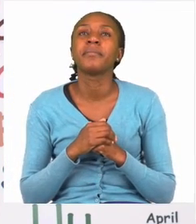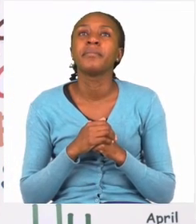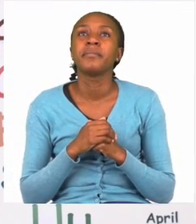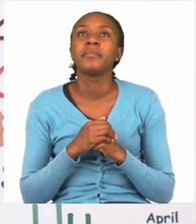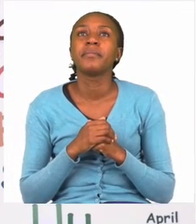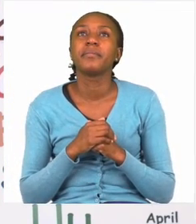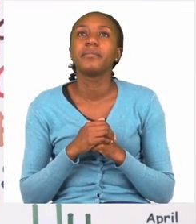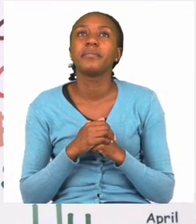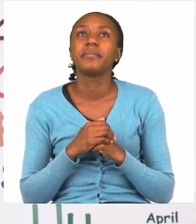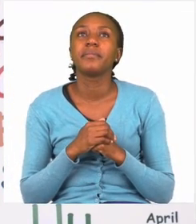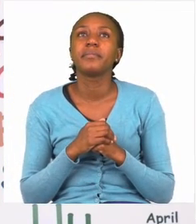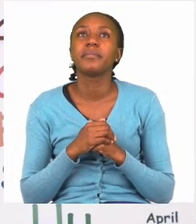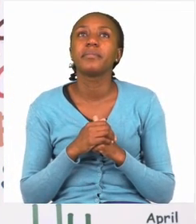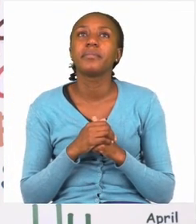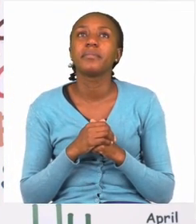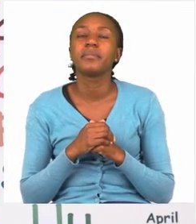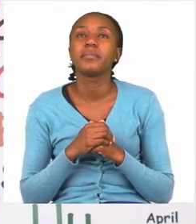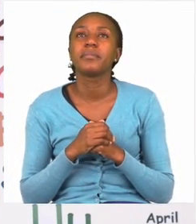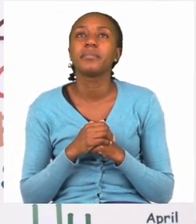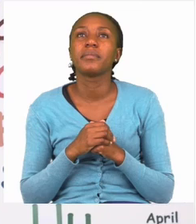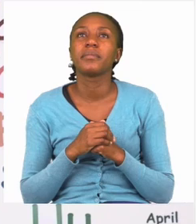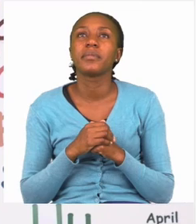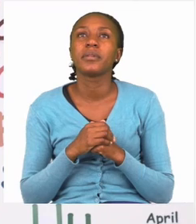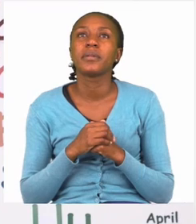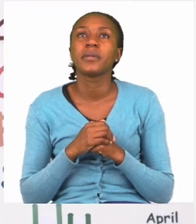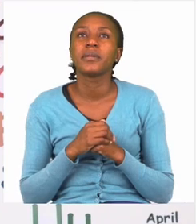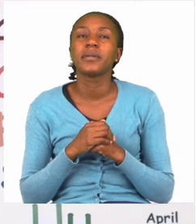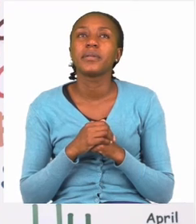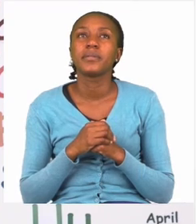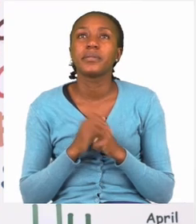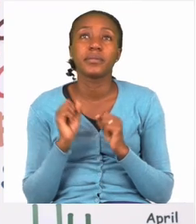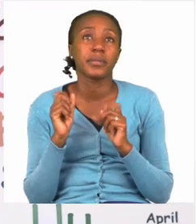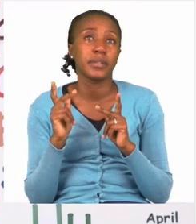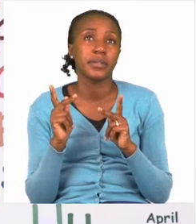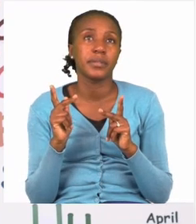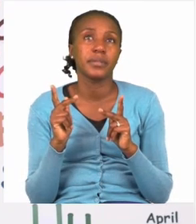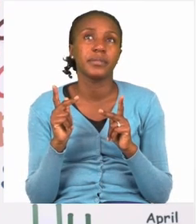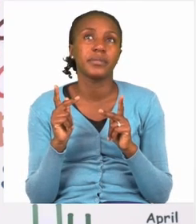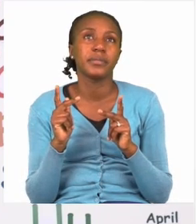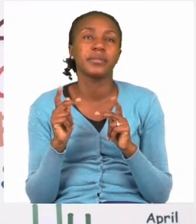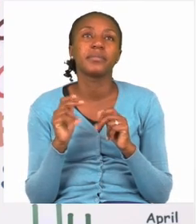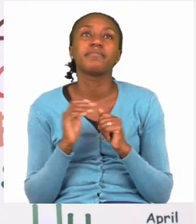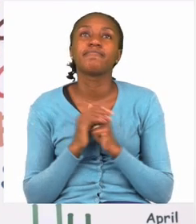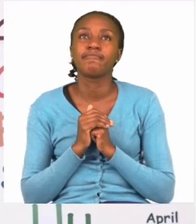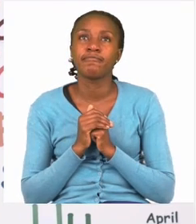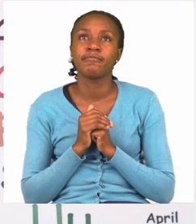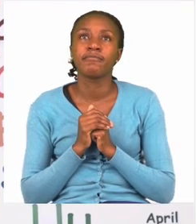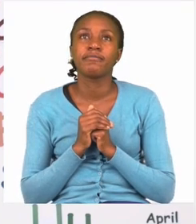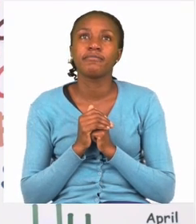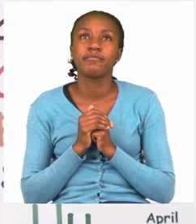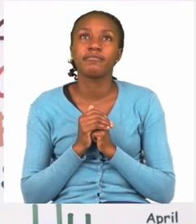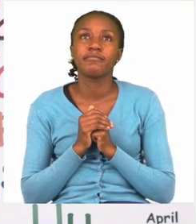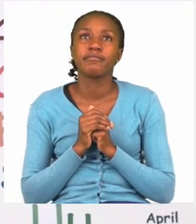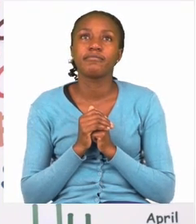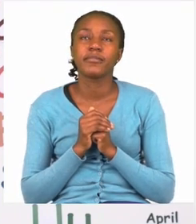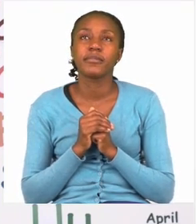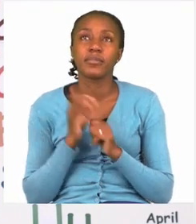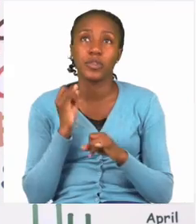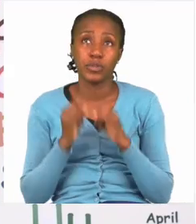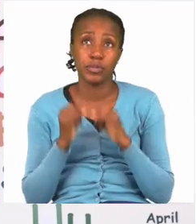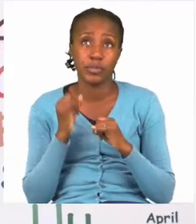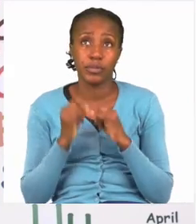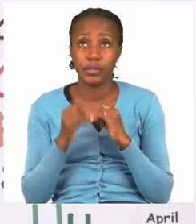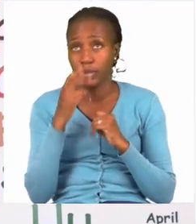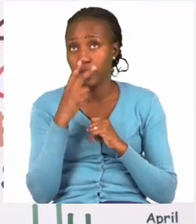circle your sight words. Okay, now let's go ahead and have a look at the last